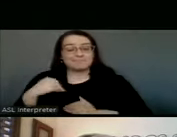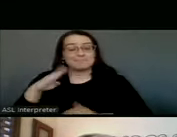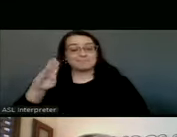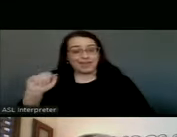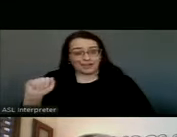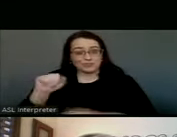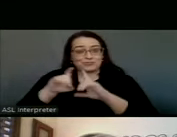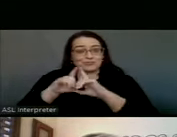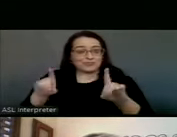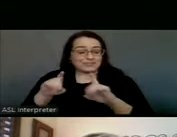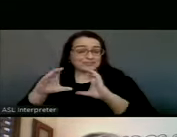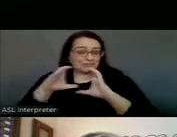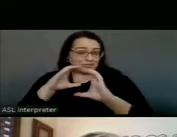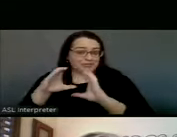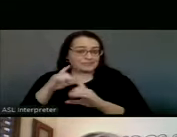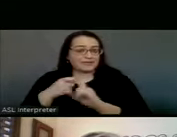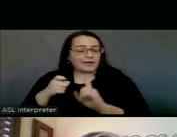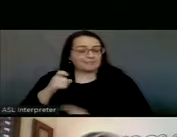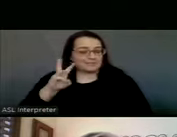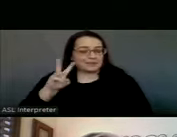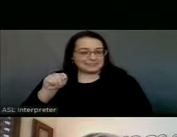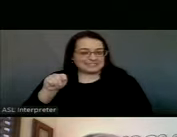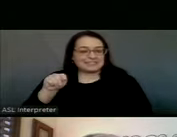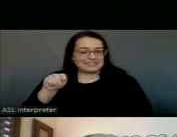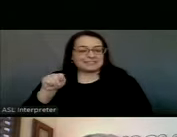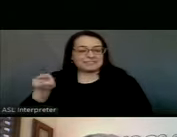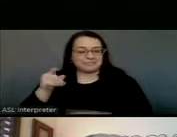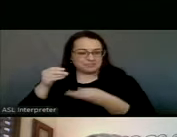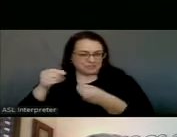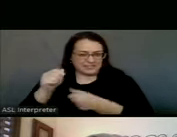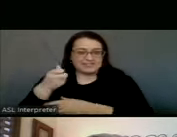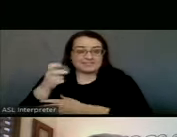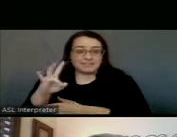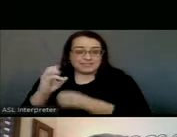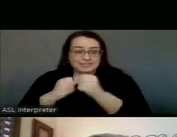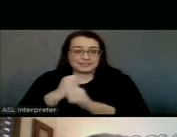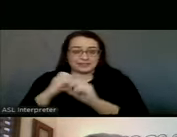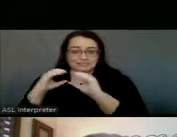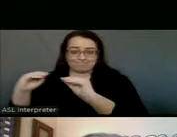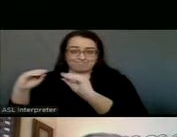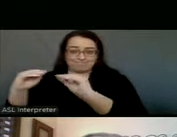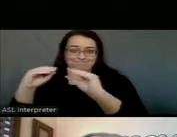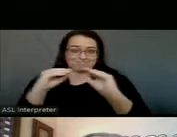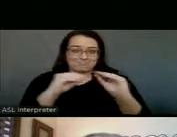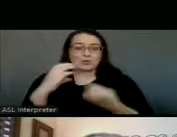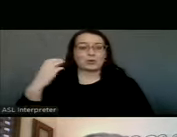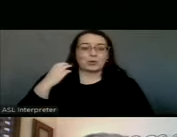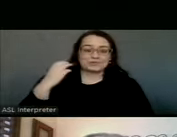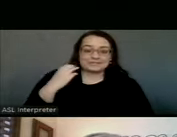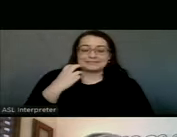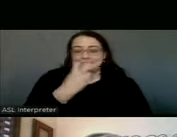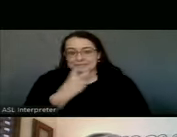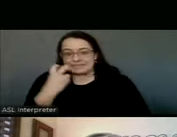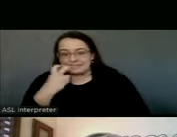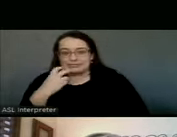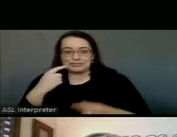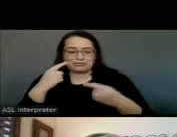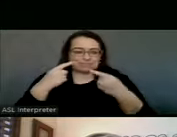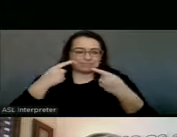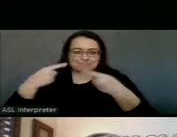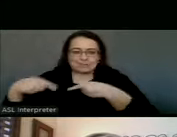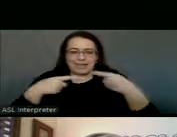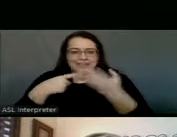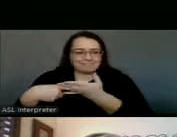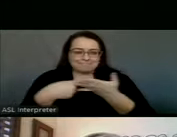Degree in Communications from WT. She spent 17 years in the classroom teaching and coaching speech and debate. And during the summer,